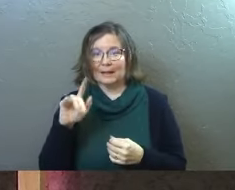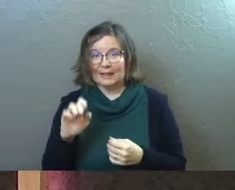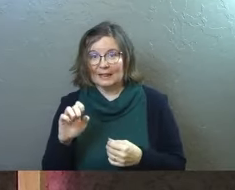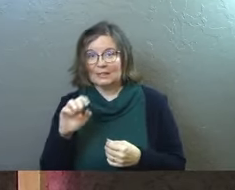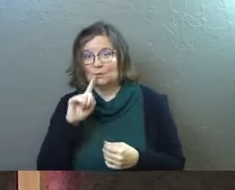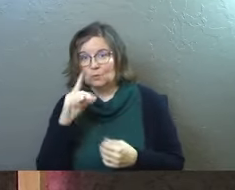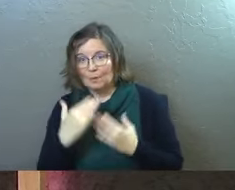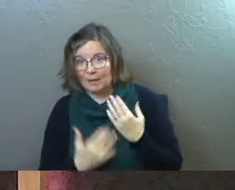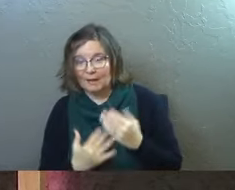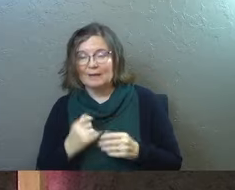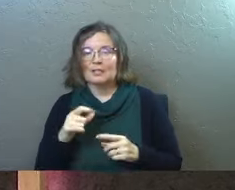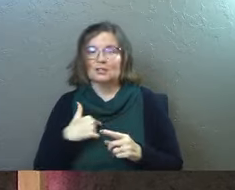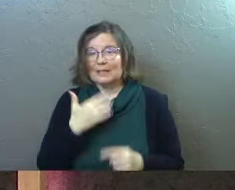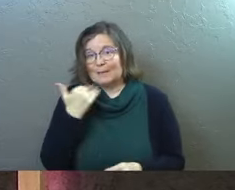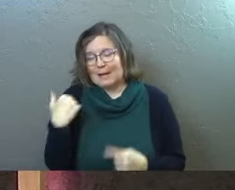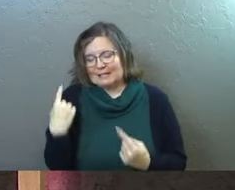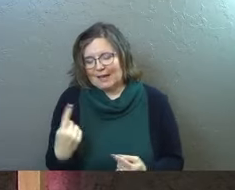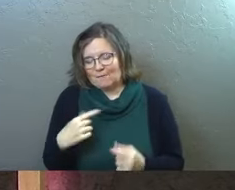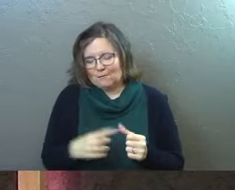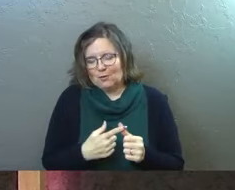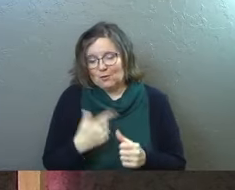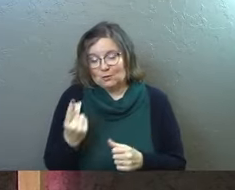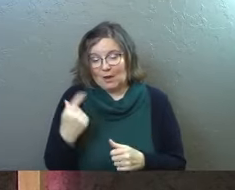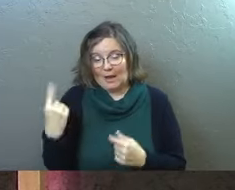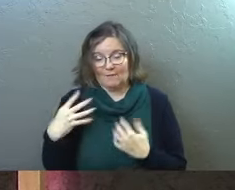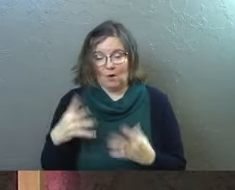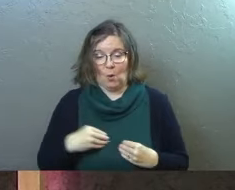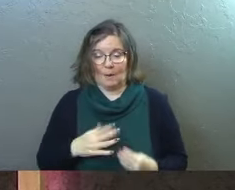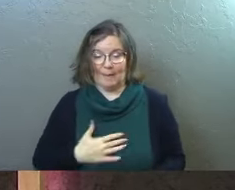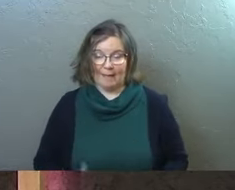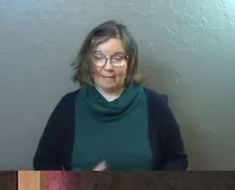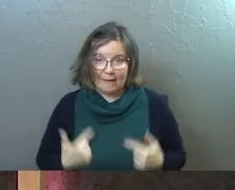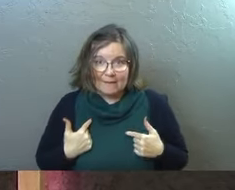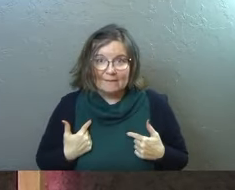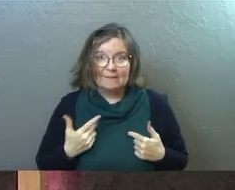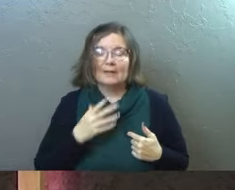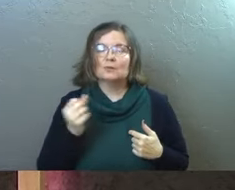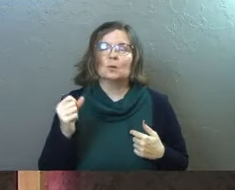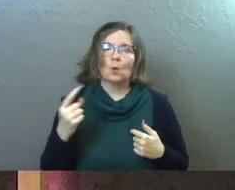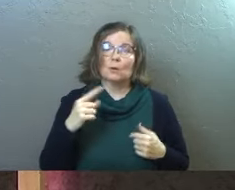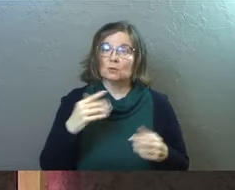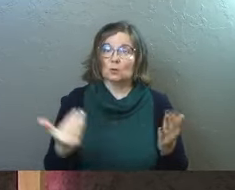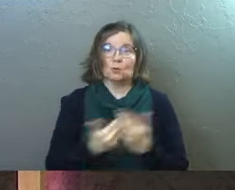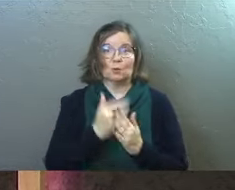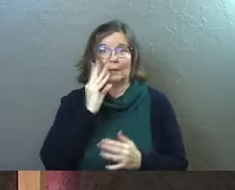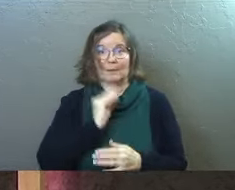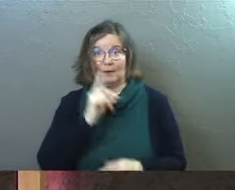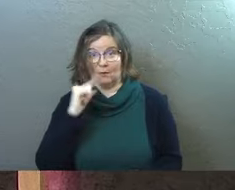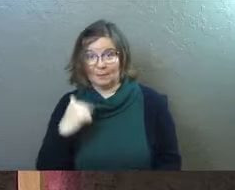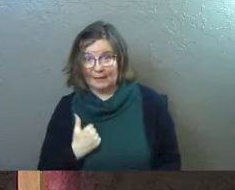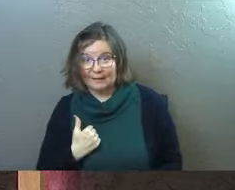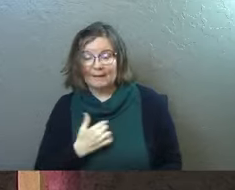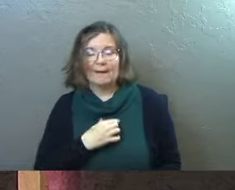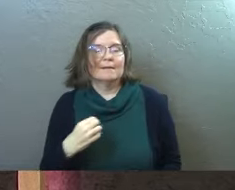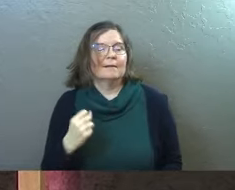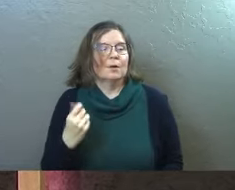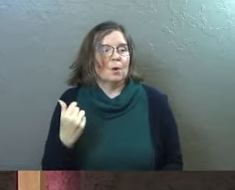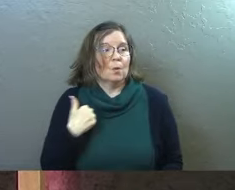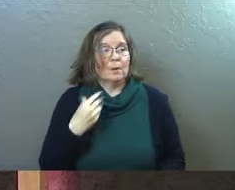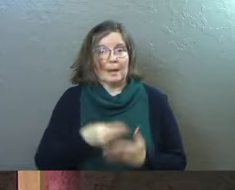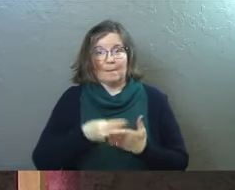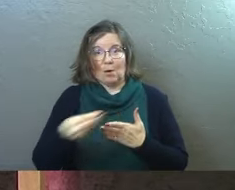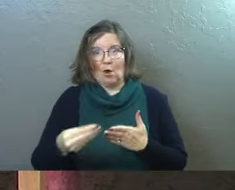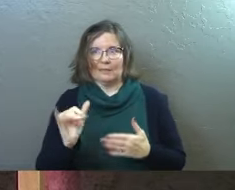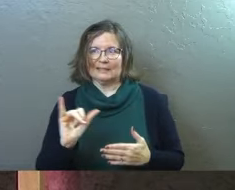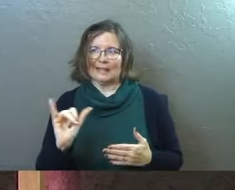Trueblood. And she's the best ever, first dog I've ever owned in my life. And so it's a whole new experience for me. And so we